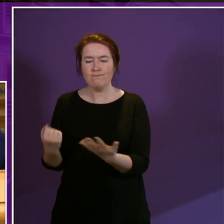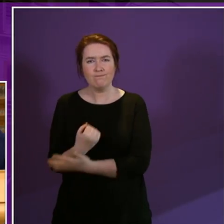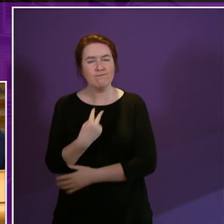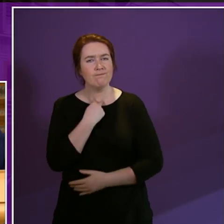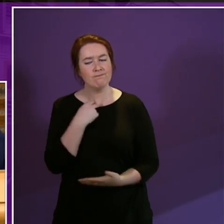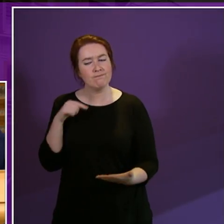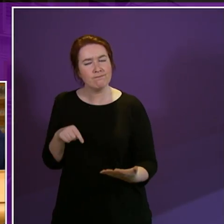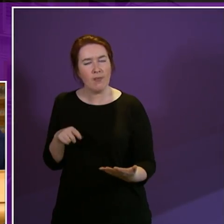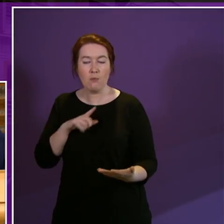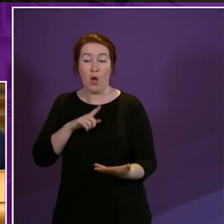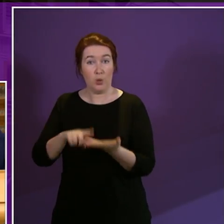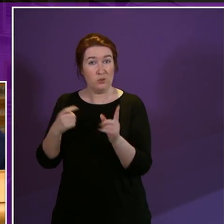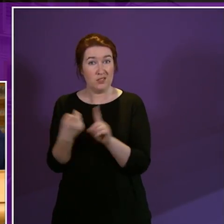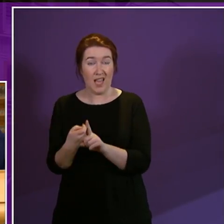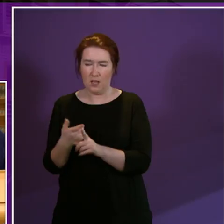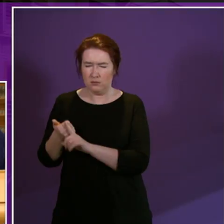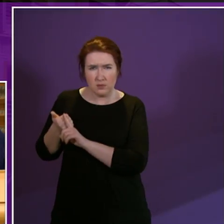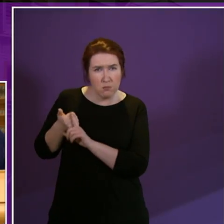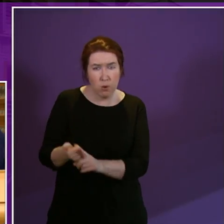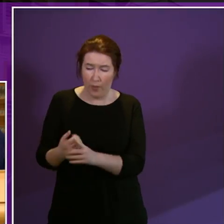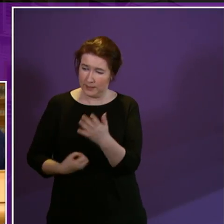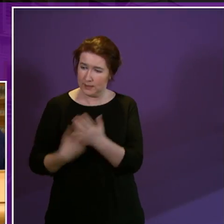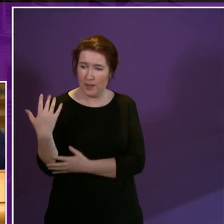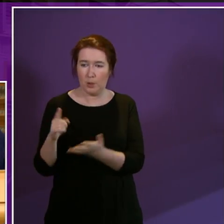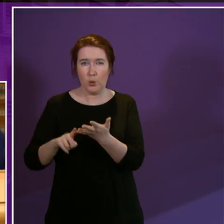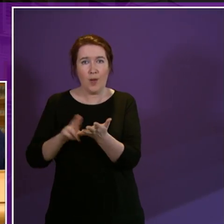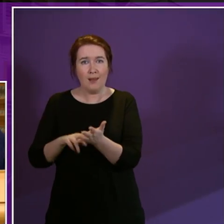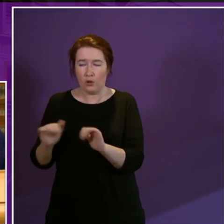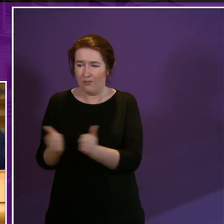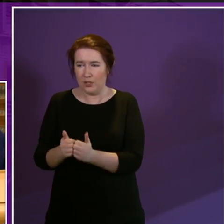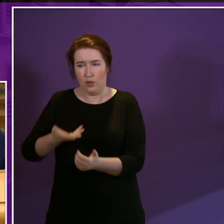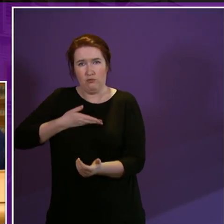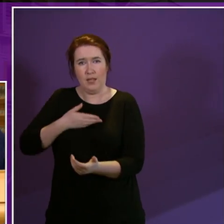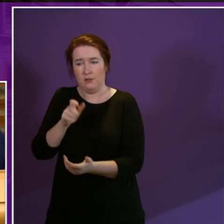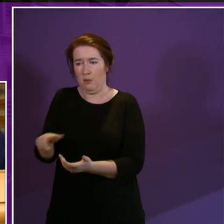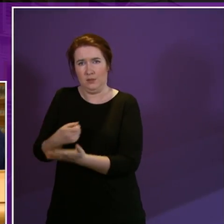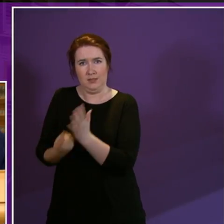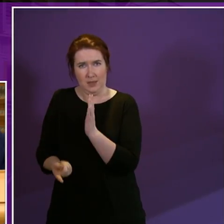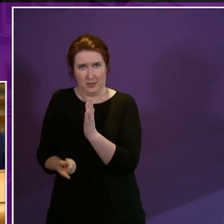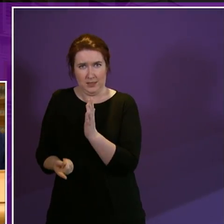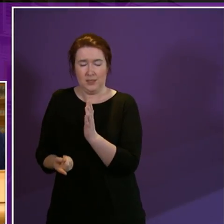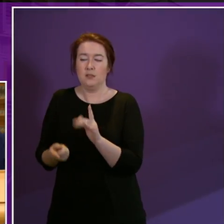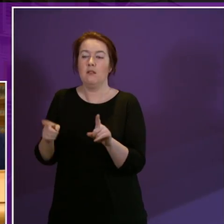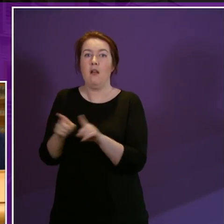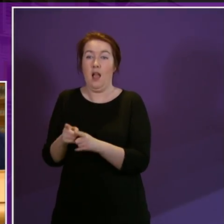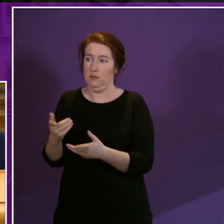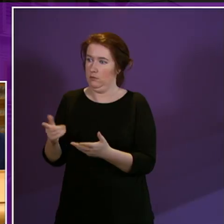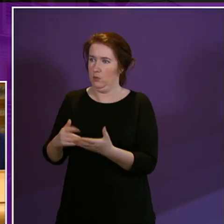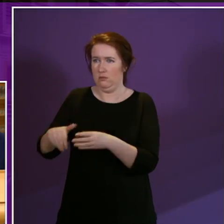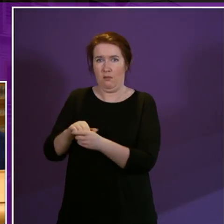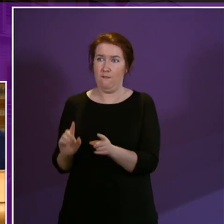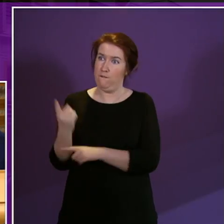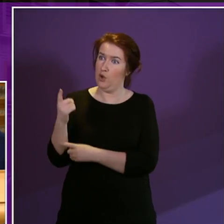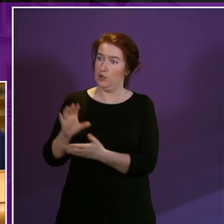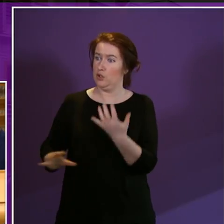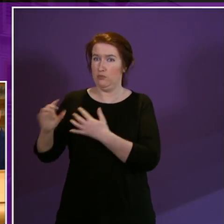since the United Kingdom strongly supported the development of the UN Convention on the Rights of Persons with Disabilities, and was among the first countries